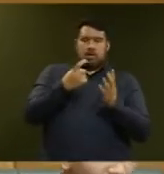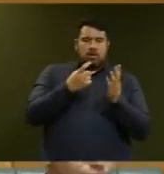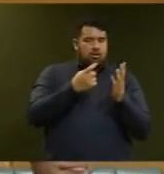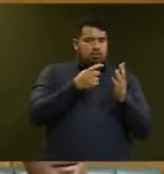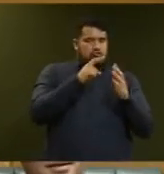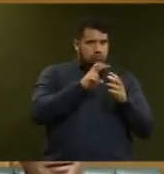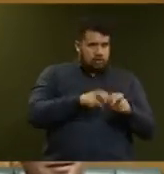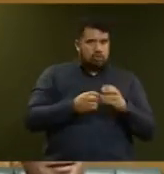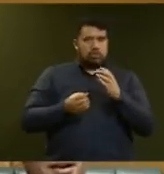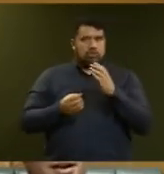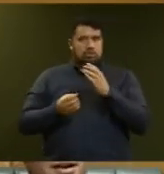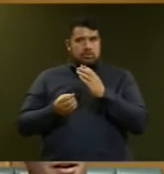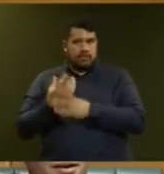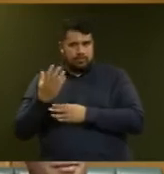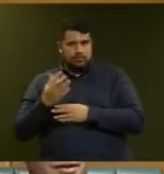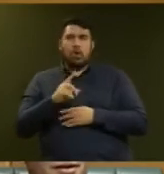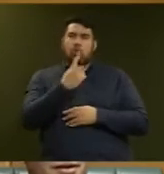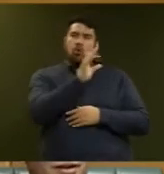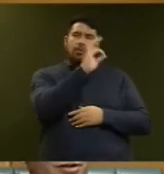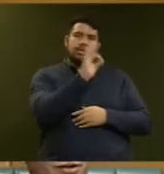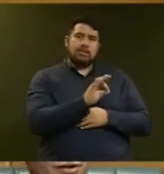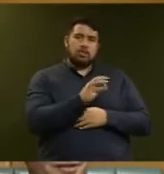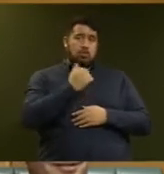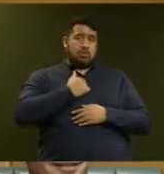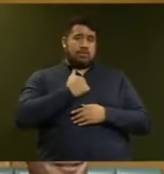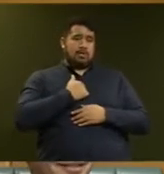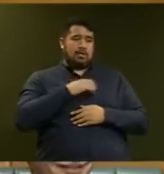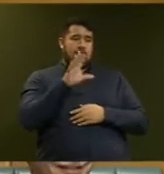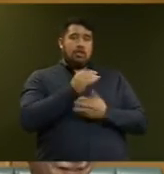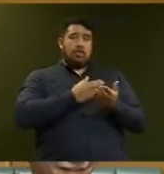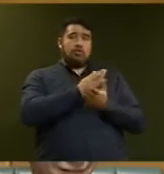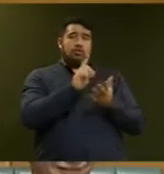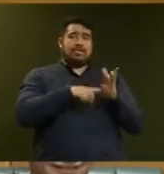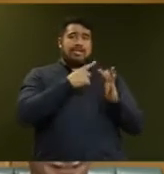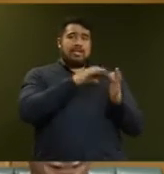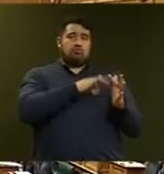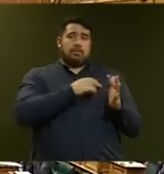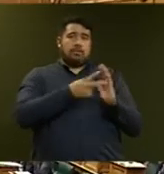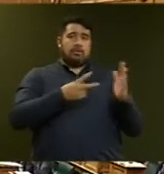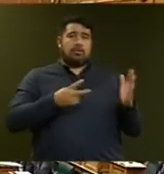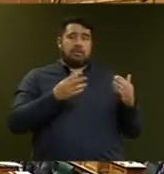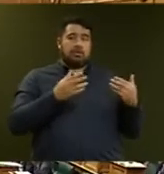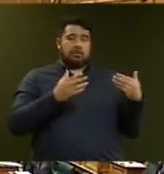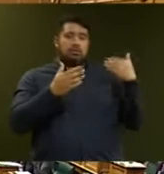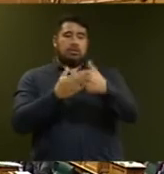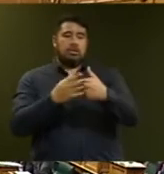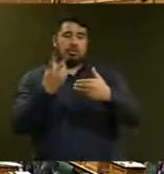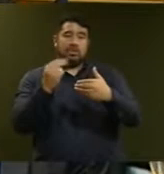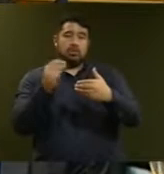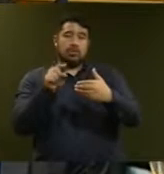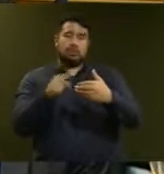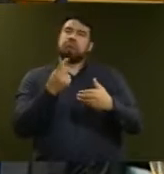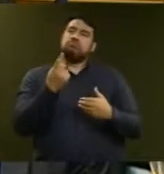of GDP is expected to be seen through the R&D tax credit policy by 2020? Thank you Mr Speaker.